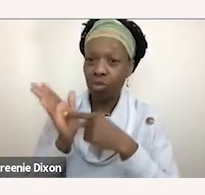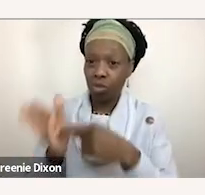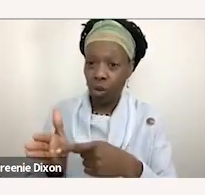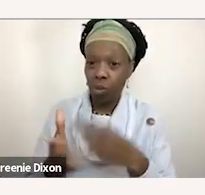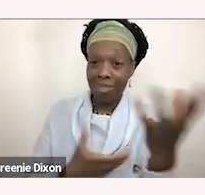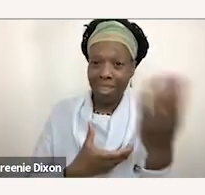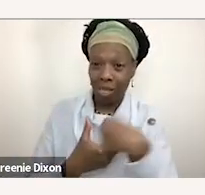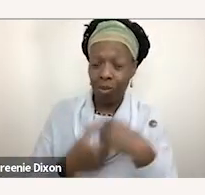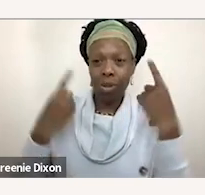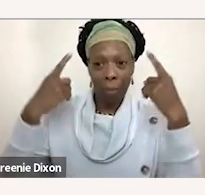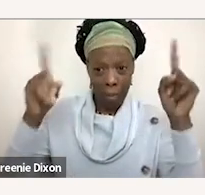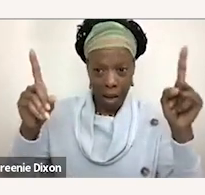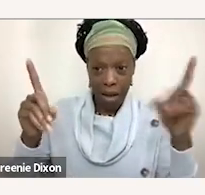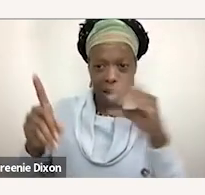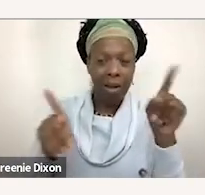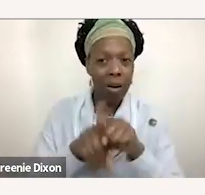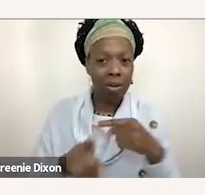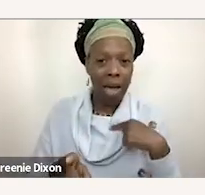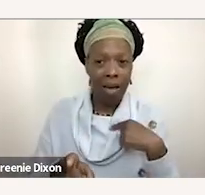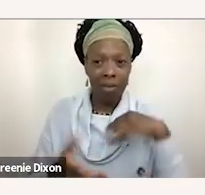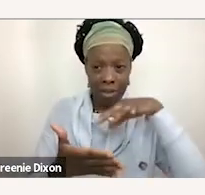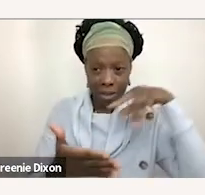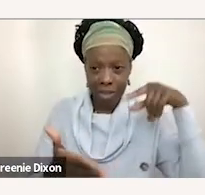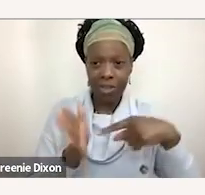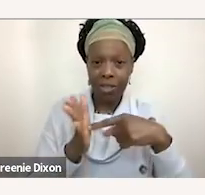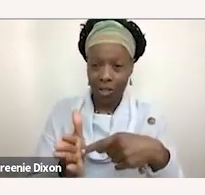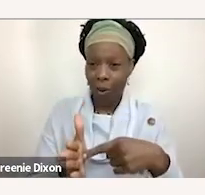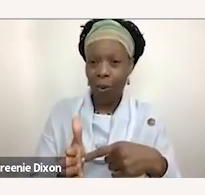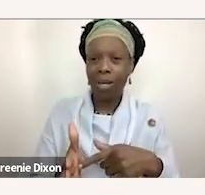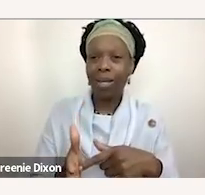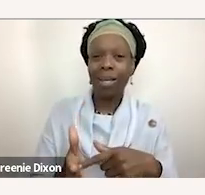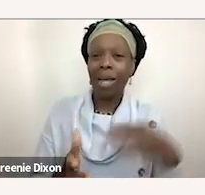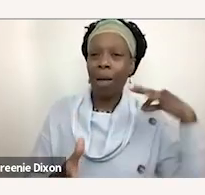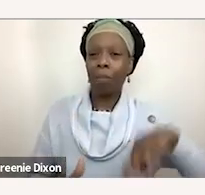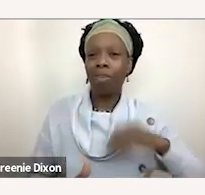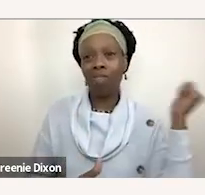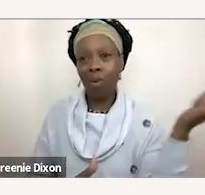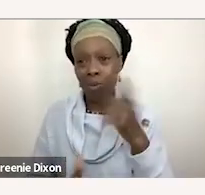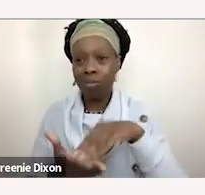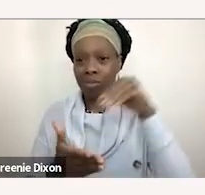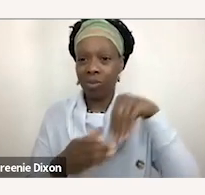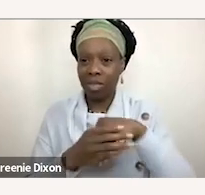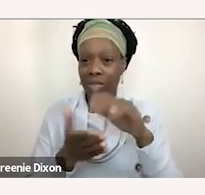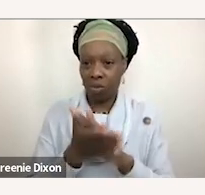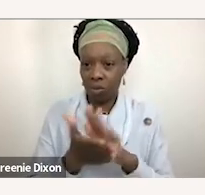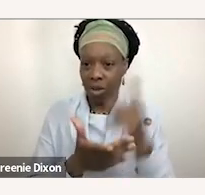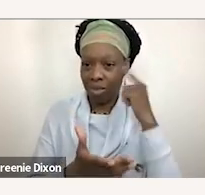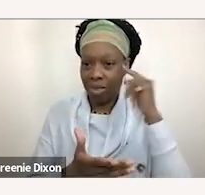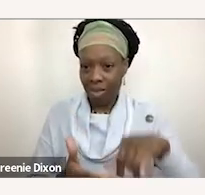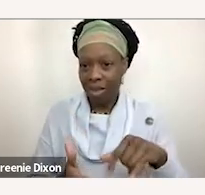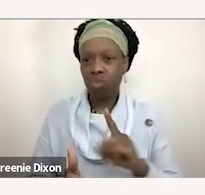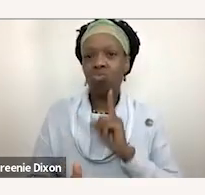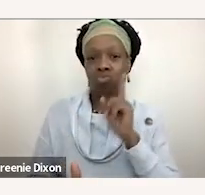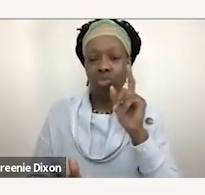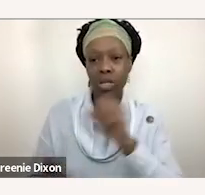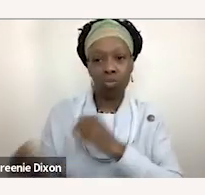is not just to the student with a disability but to all students within the school you know and i think the that is sort of the a really strong